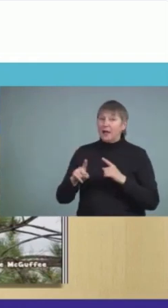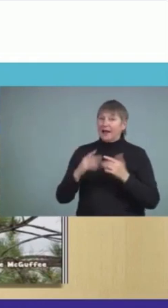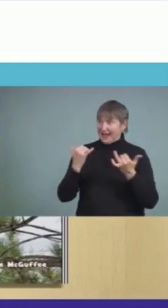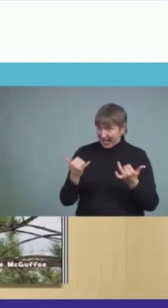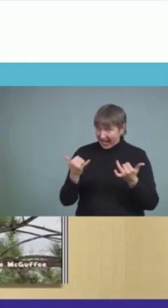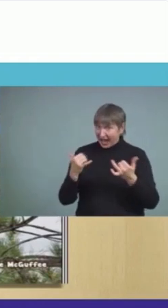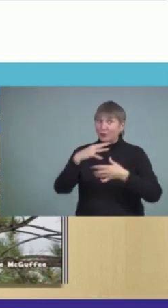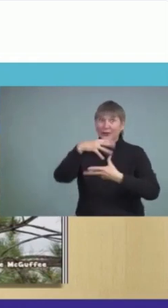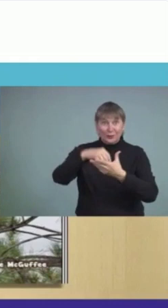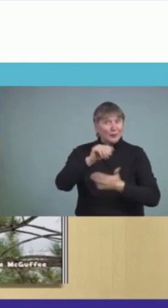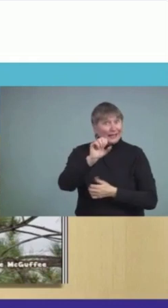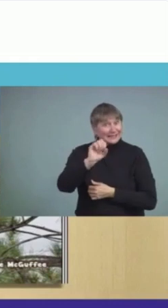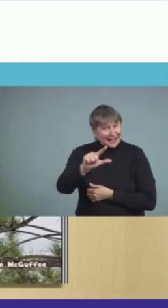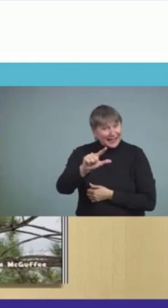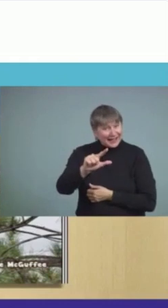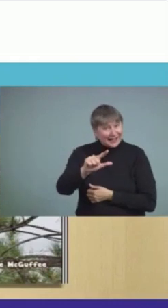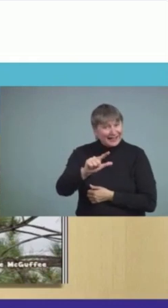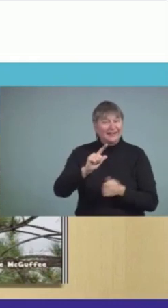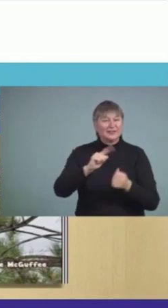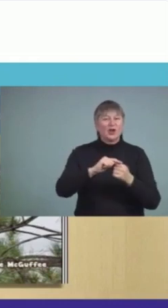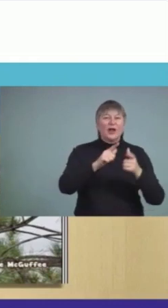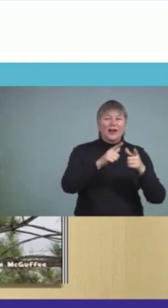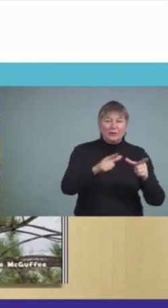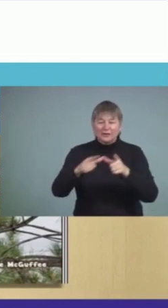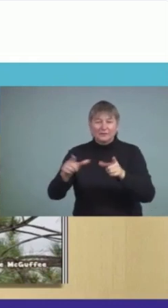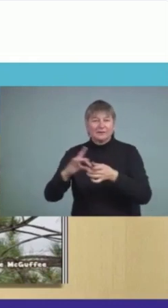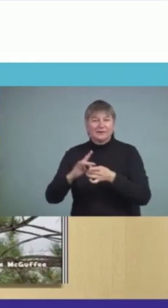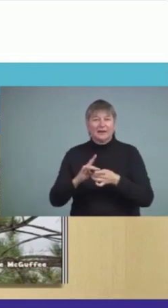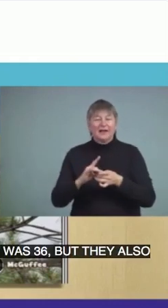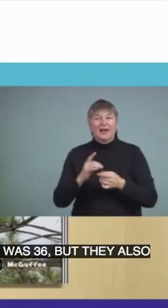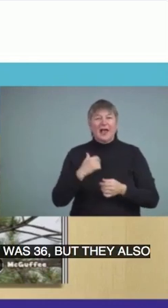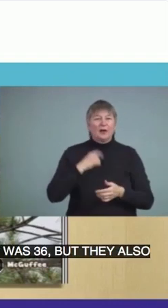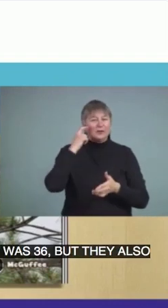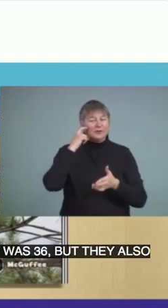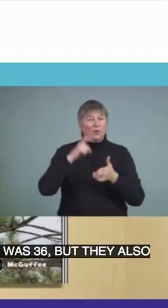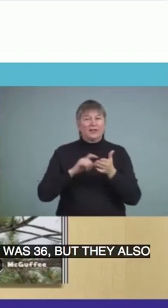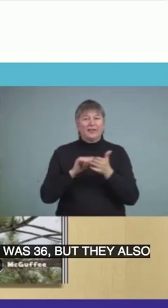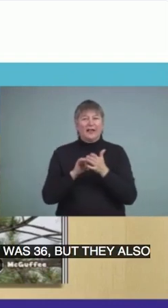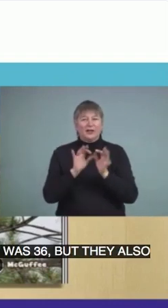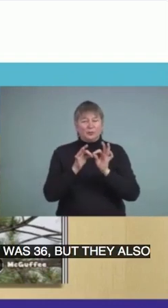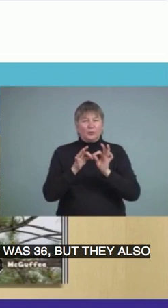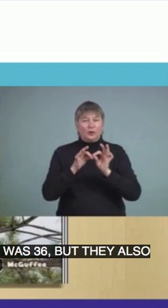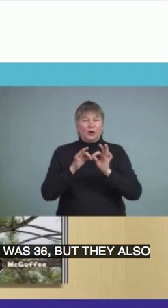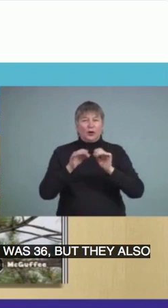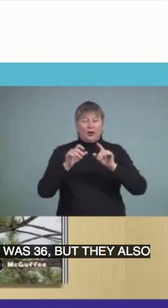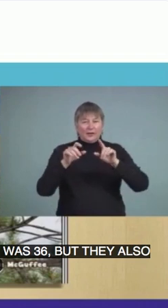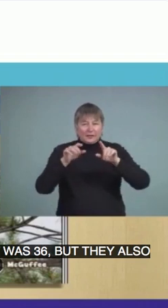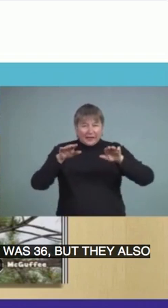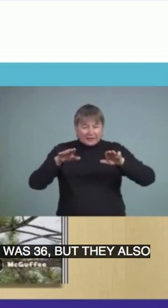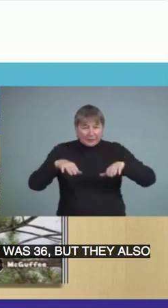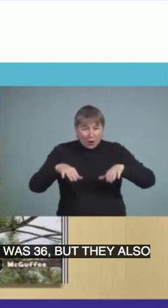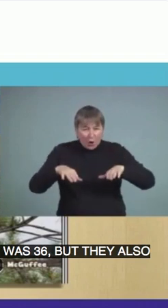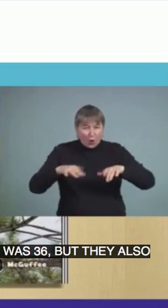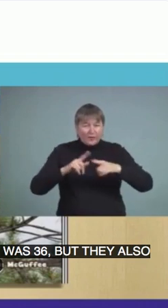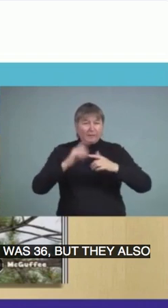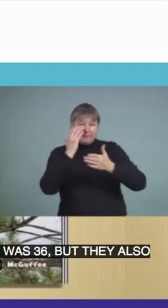pretty exciting. And we just noticed the interpreter on the page is kind of below the words and the